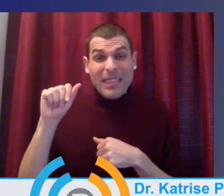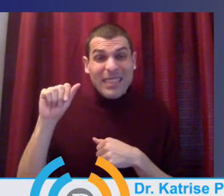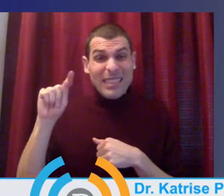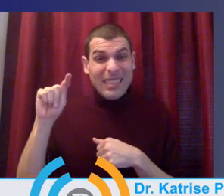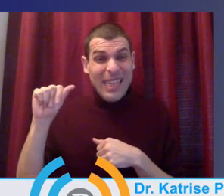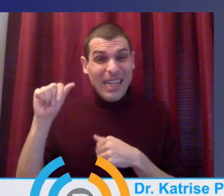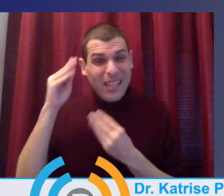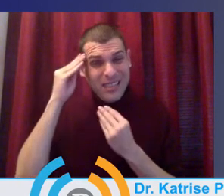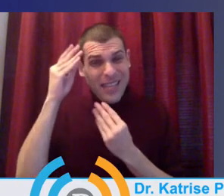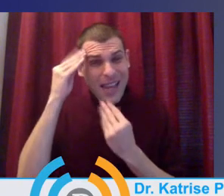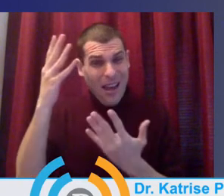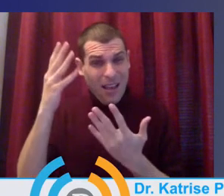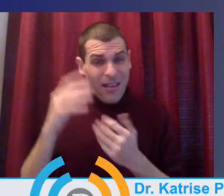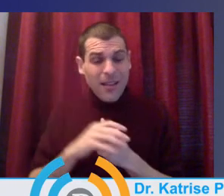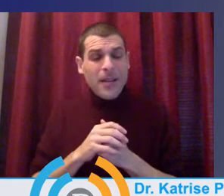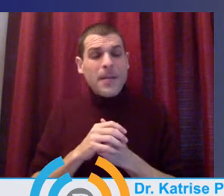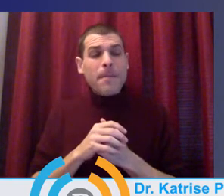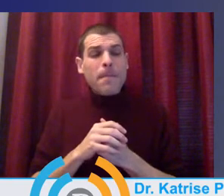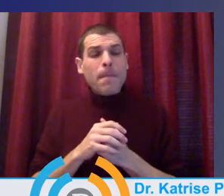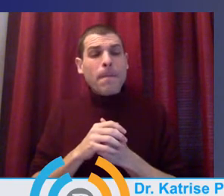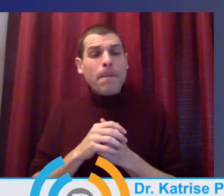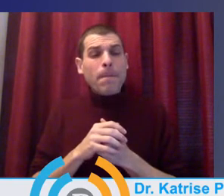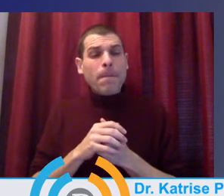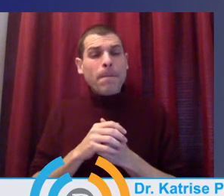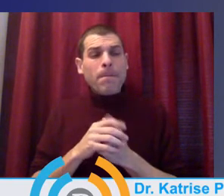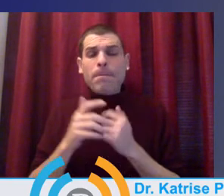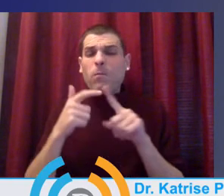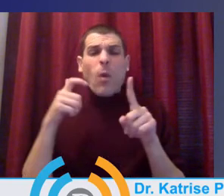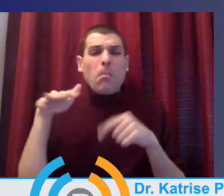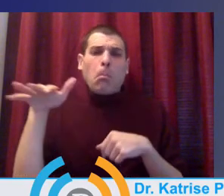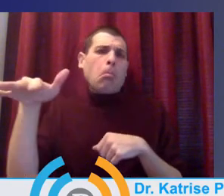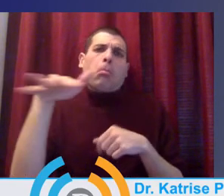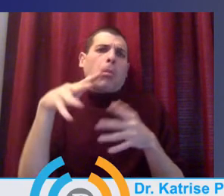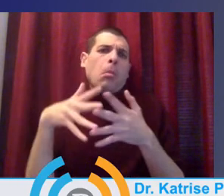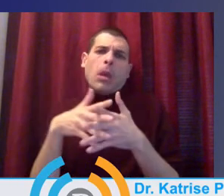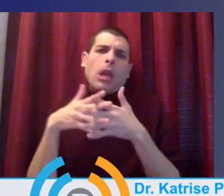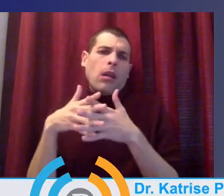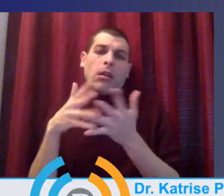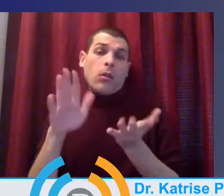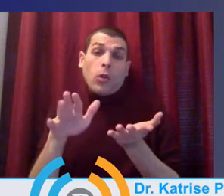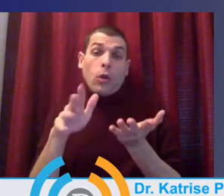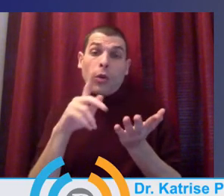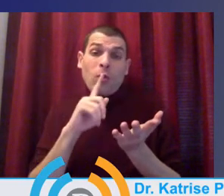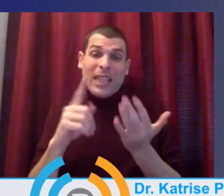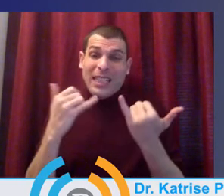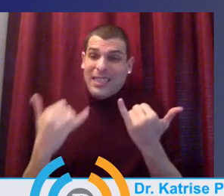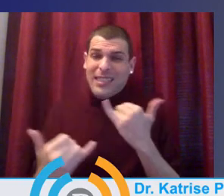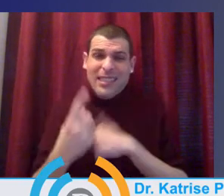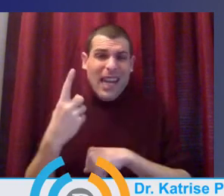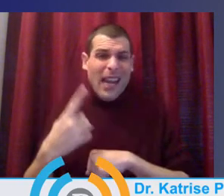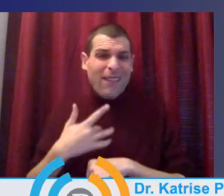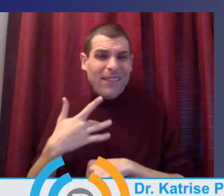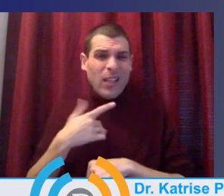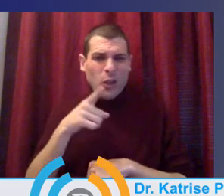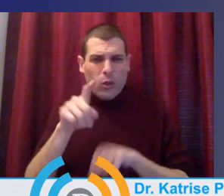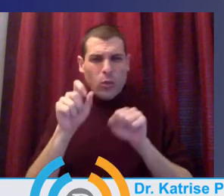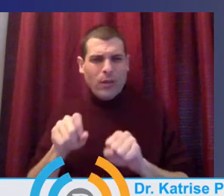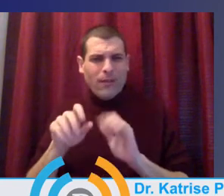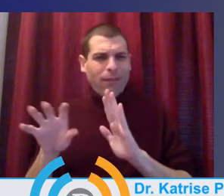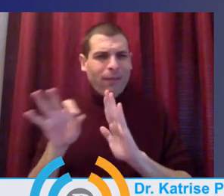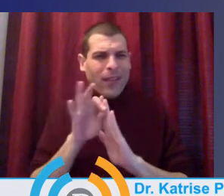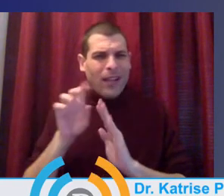different things, uh, throughout the country. And you can just about find data to support whatever you want to support. Right. But I would, I would